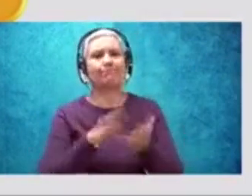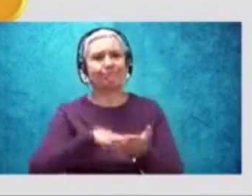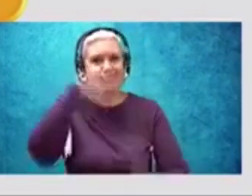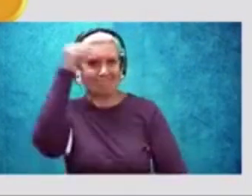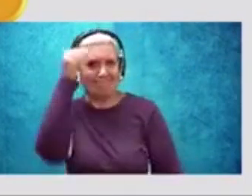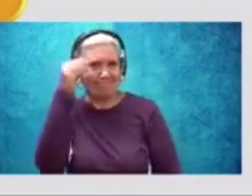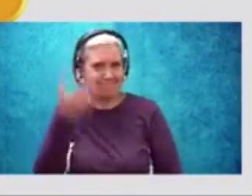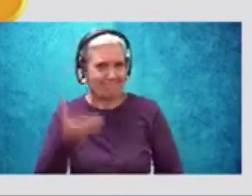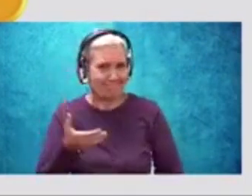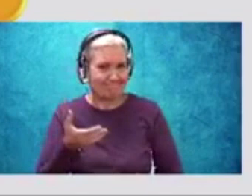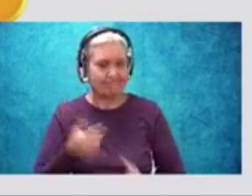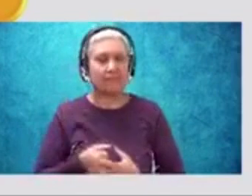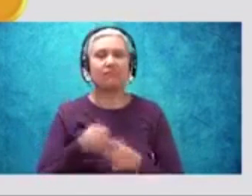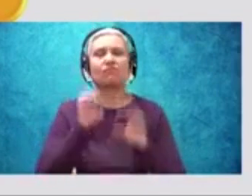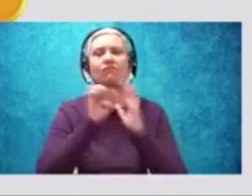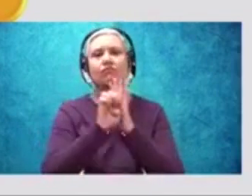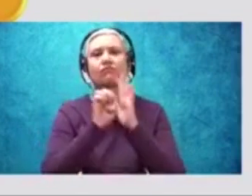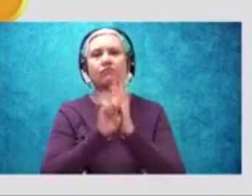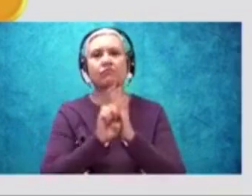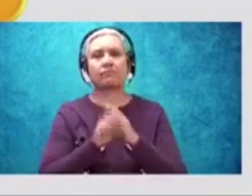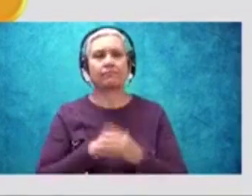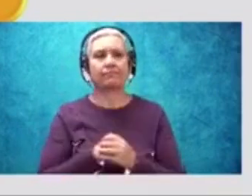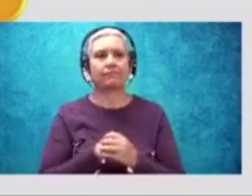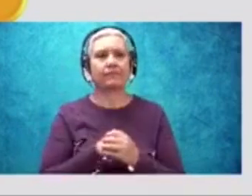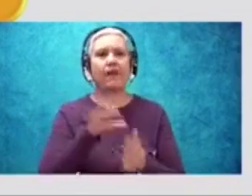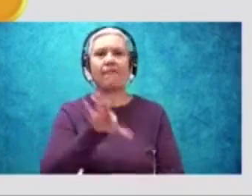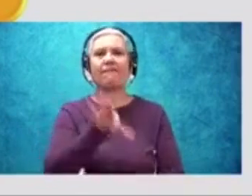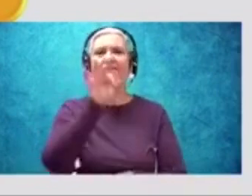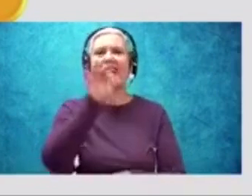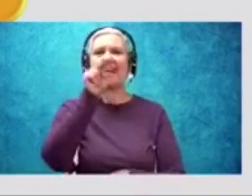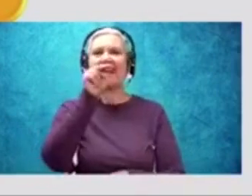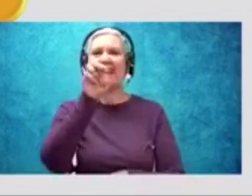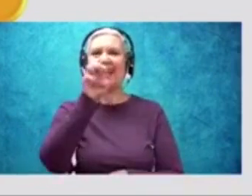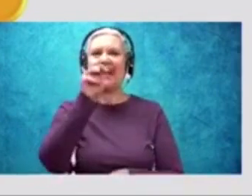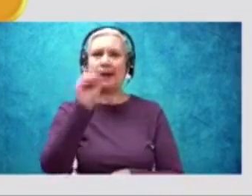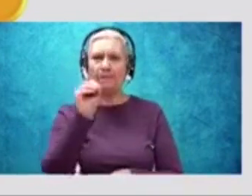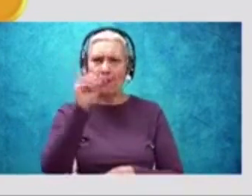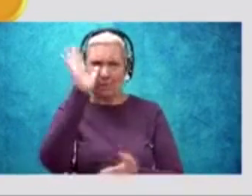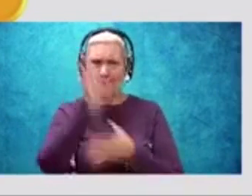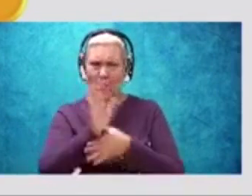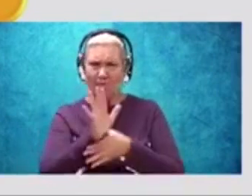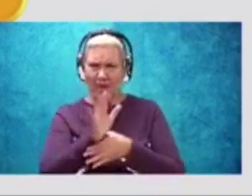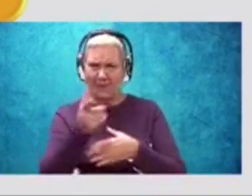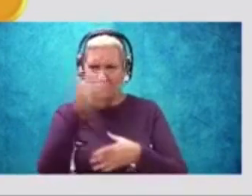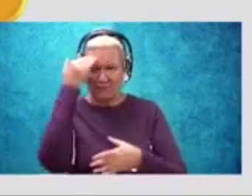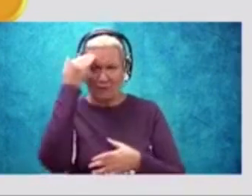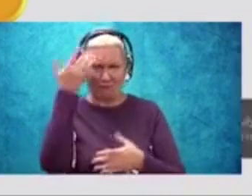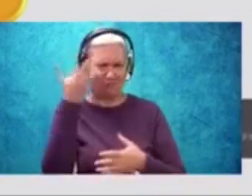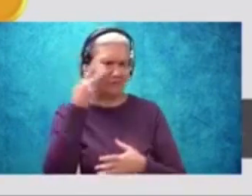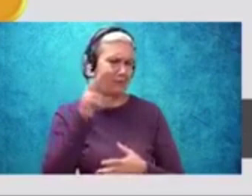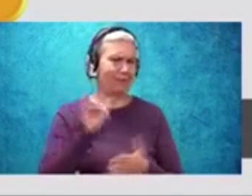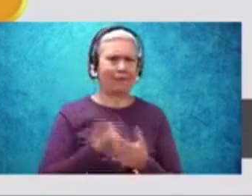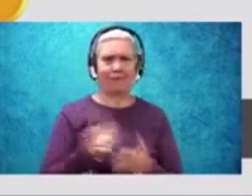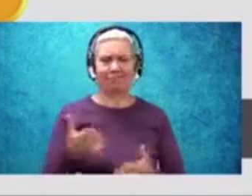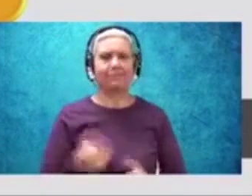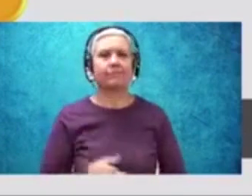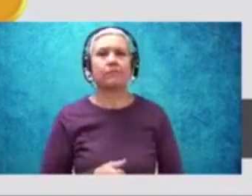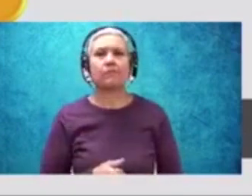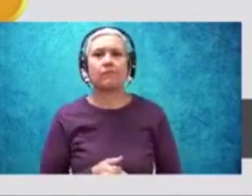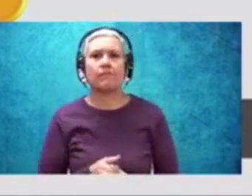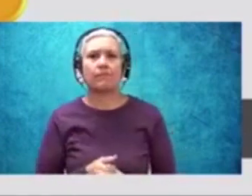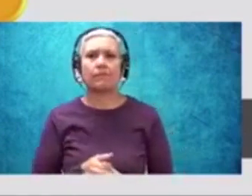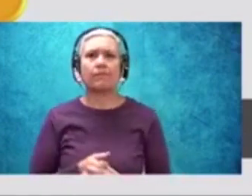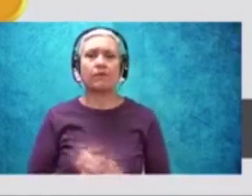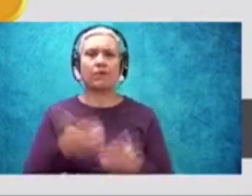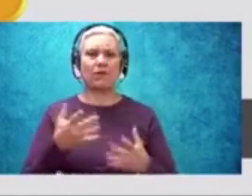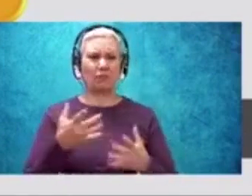So, for example, think about Finding Nemo. We've probably all seen Finding Nemo, right? Finding Nemo, if I were to ask you, what